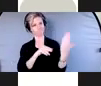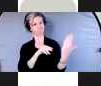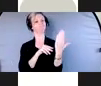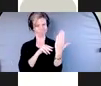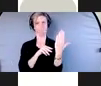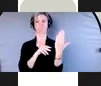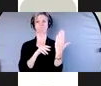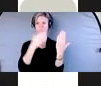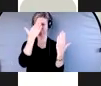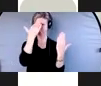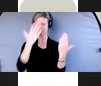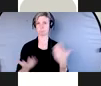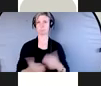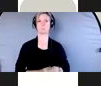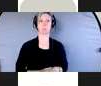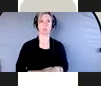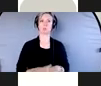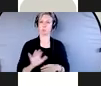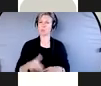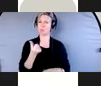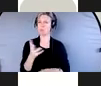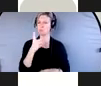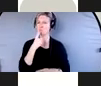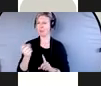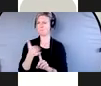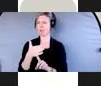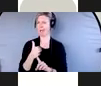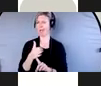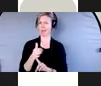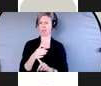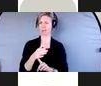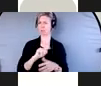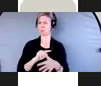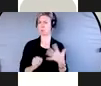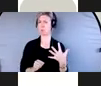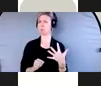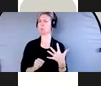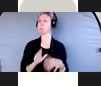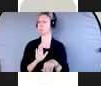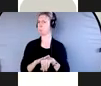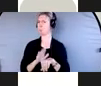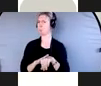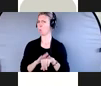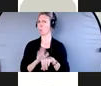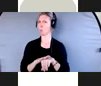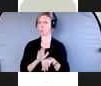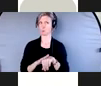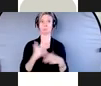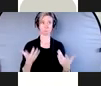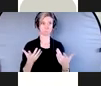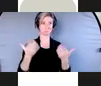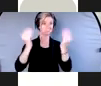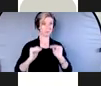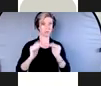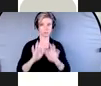we address. And again, being aware of your current assets and